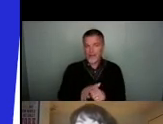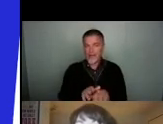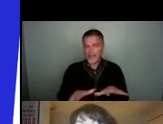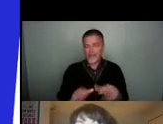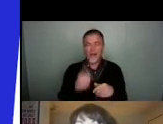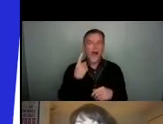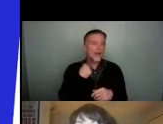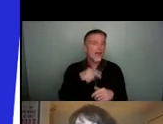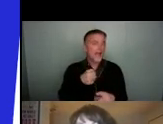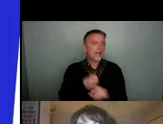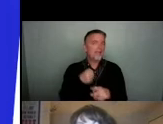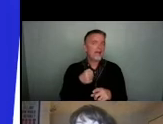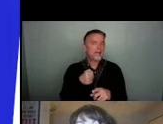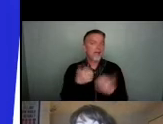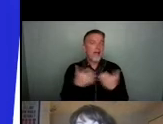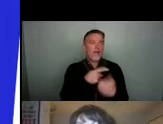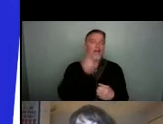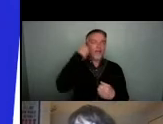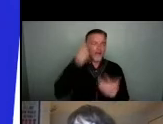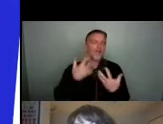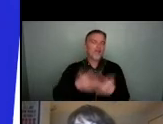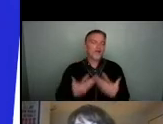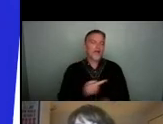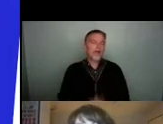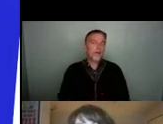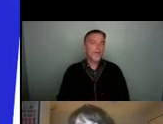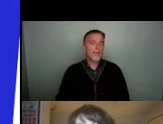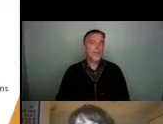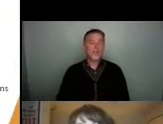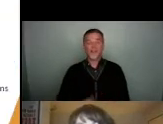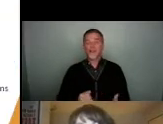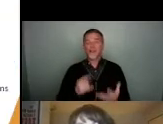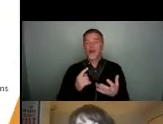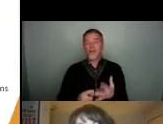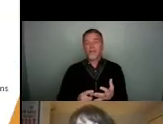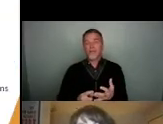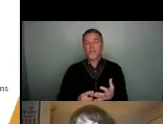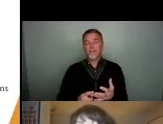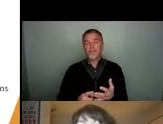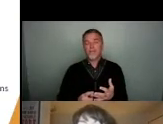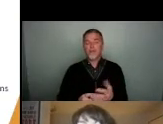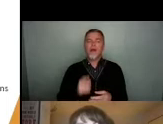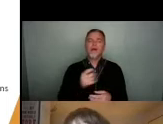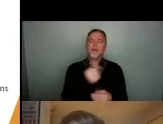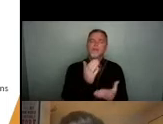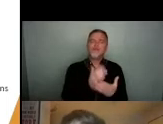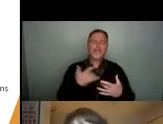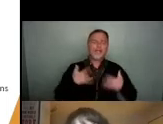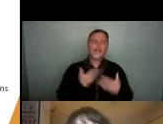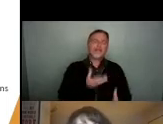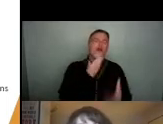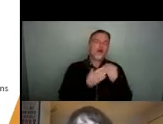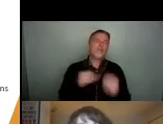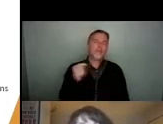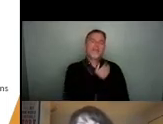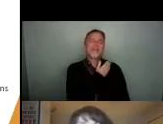that's really impacted how they think about technology. So there's some really interesting learnings from all of